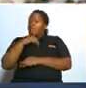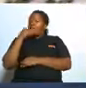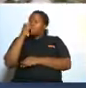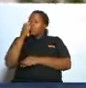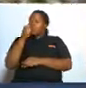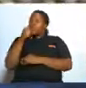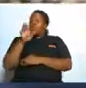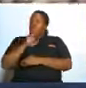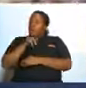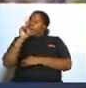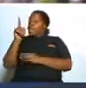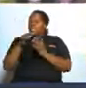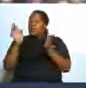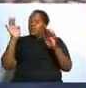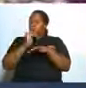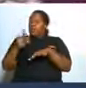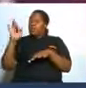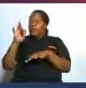sensitive than us